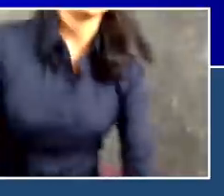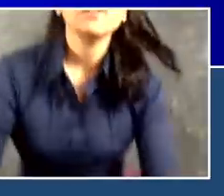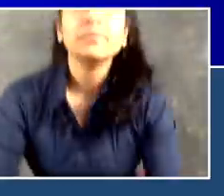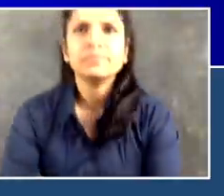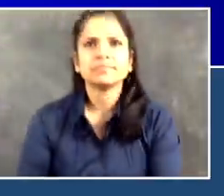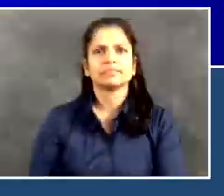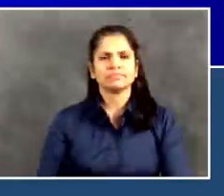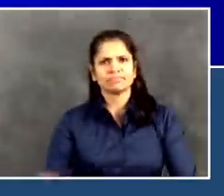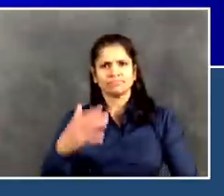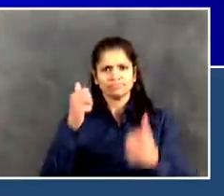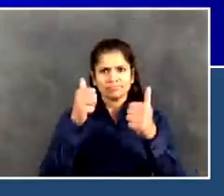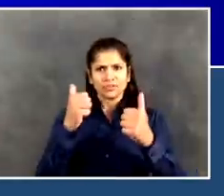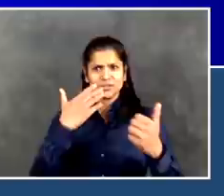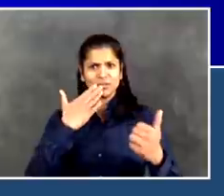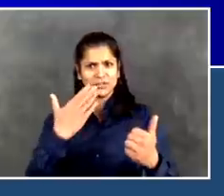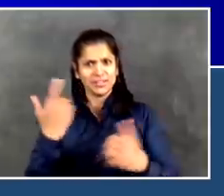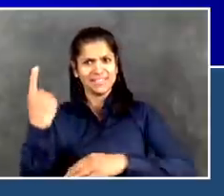a good day.